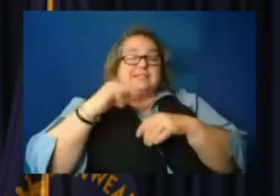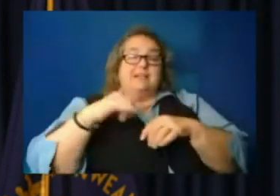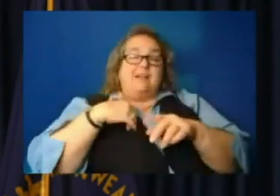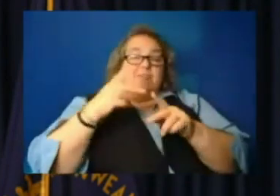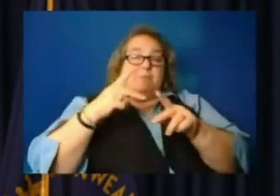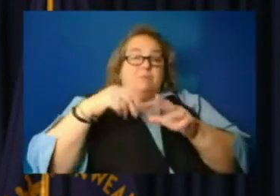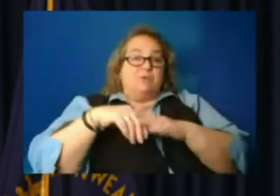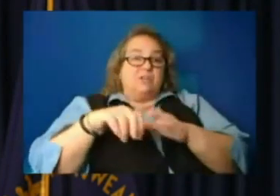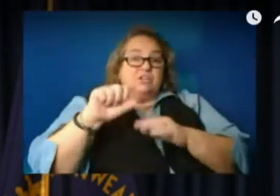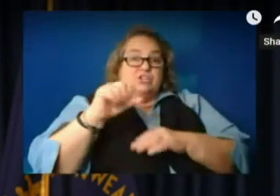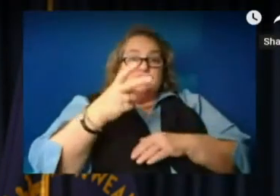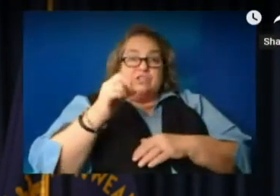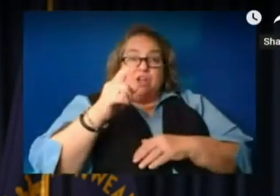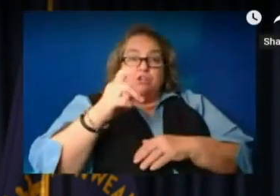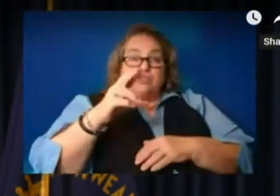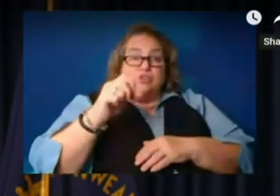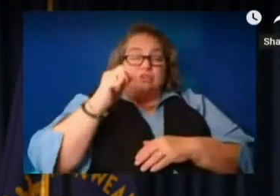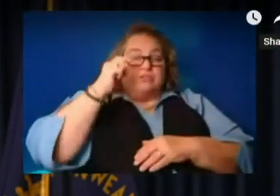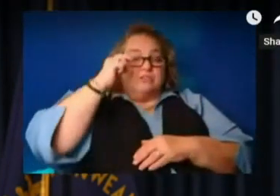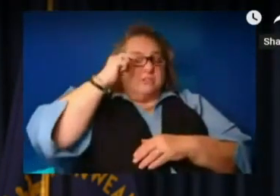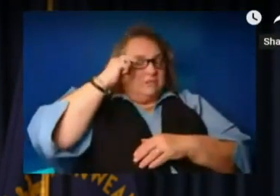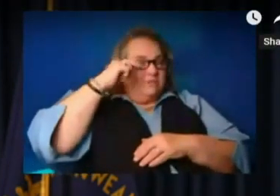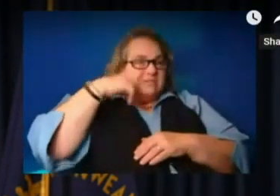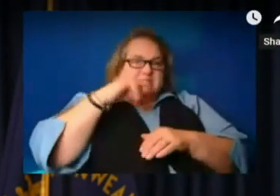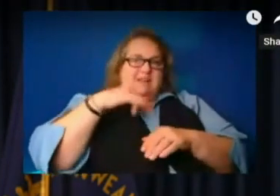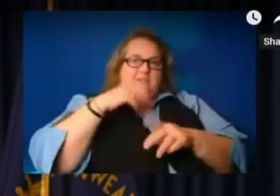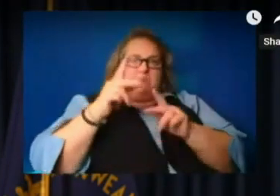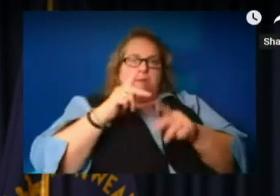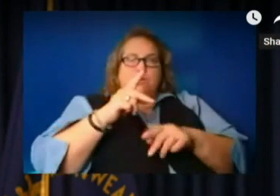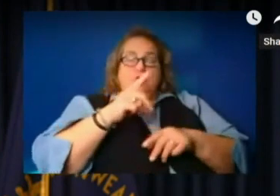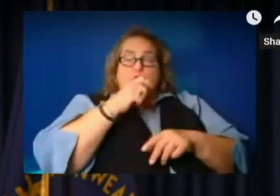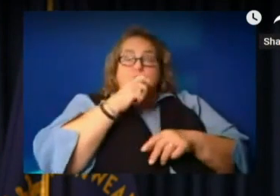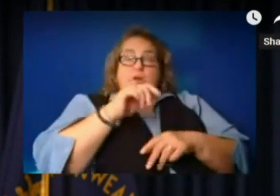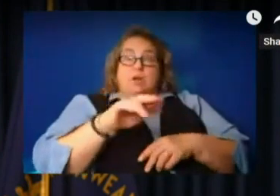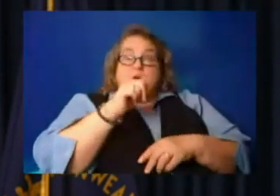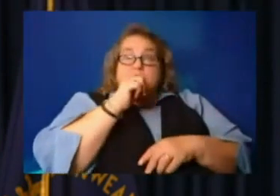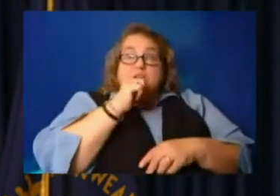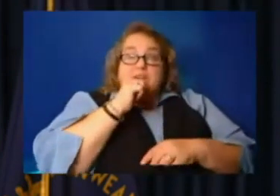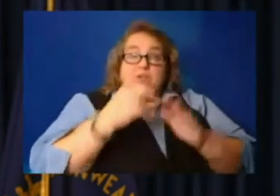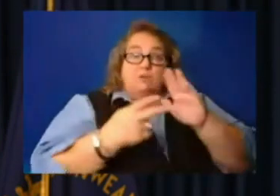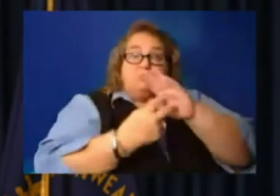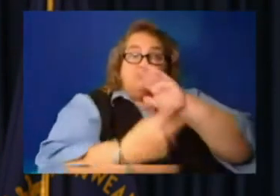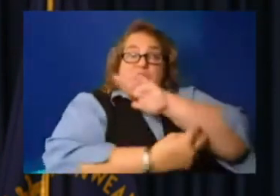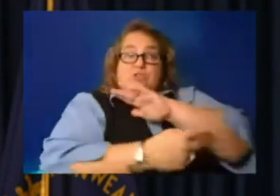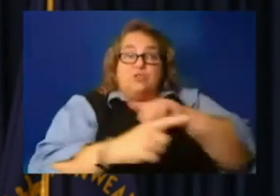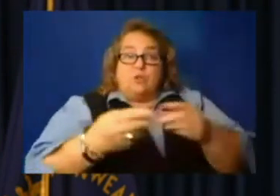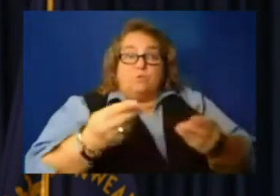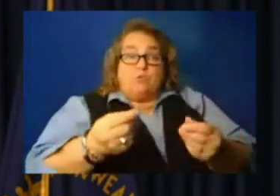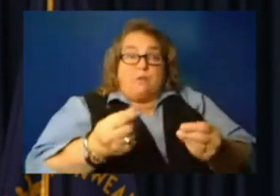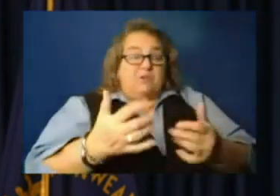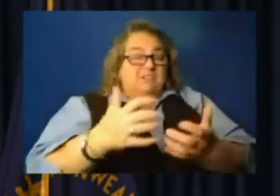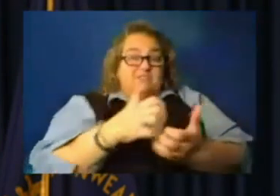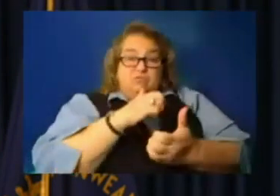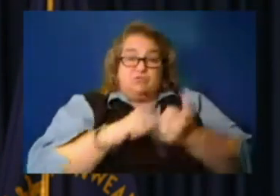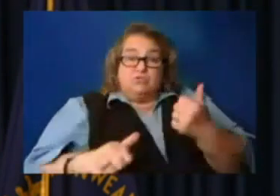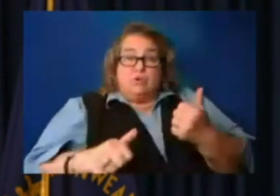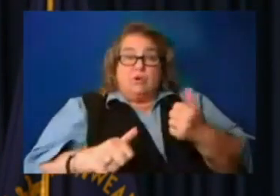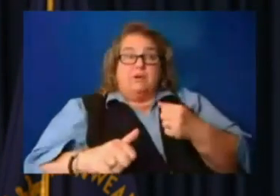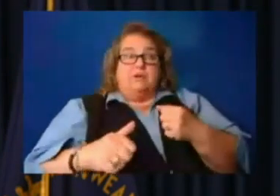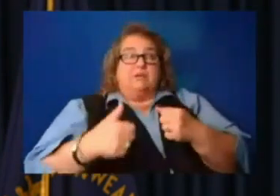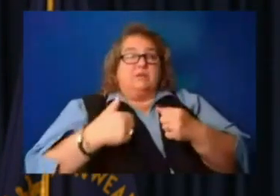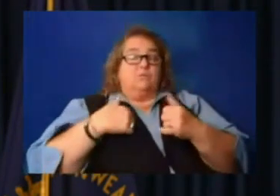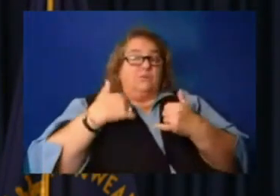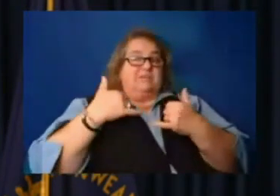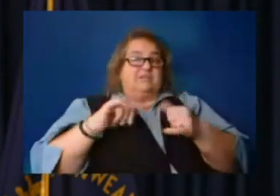folks that because their private bridge to their property was wiped out are stranded. We're still very much in the let's find